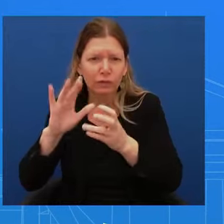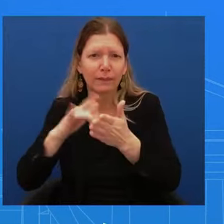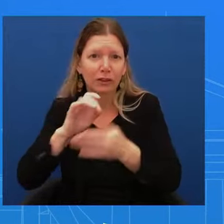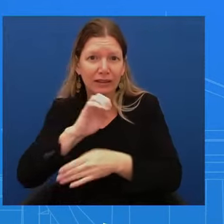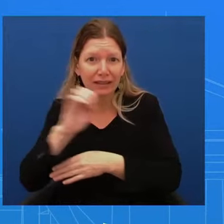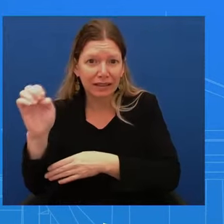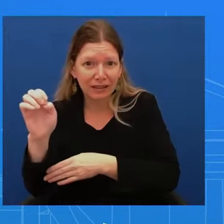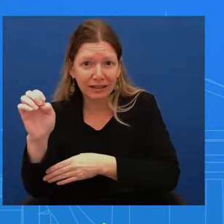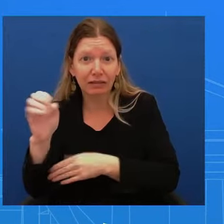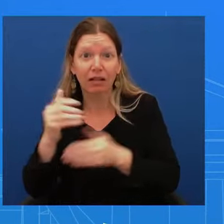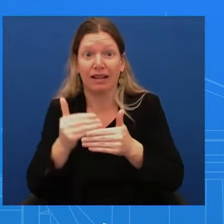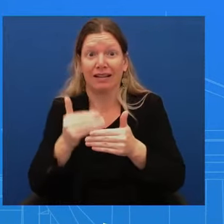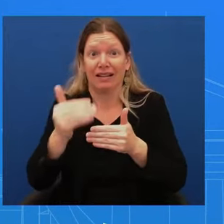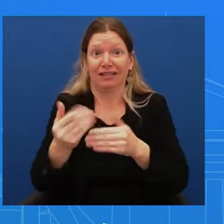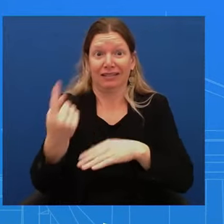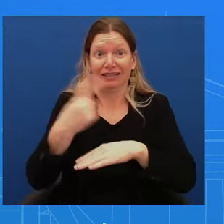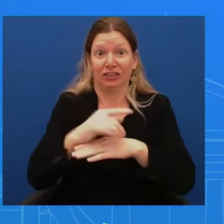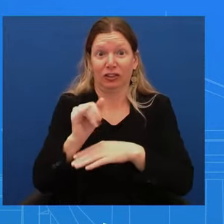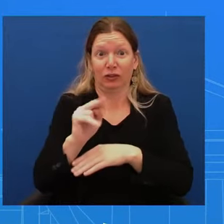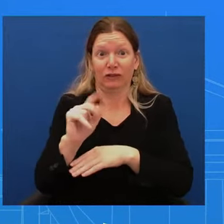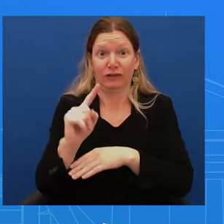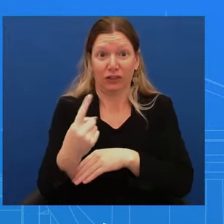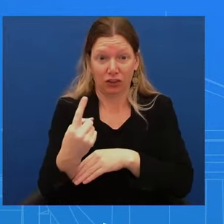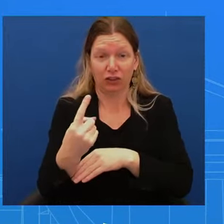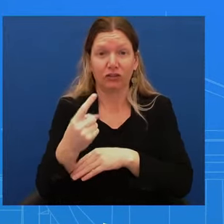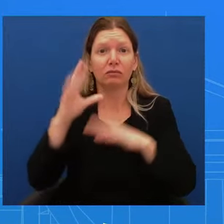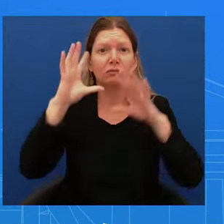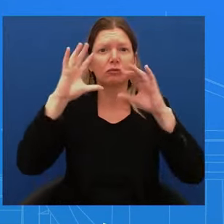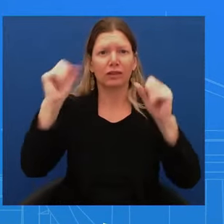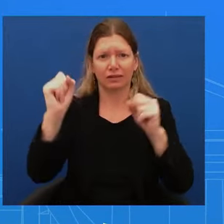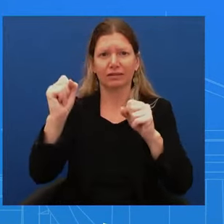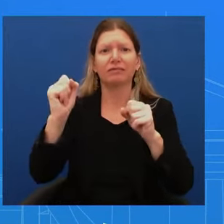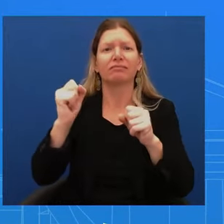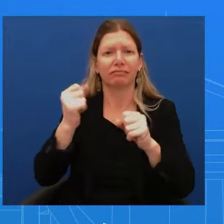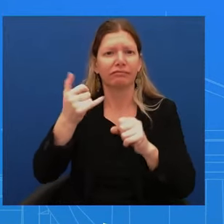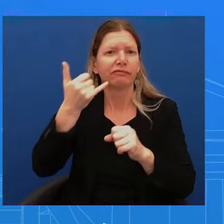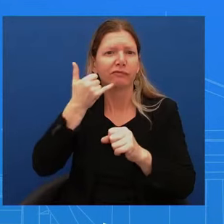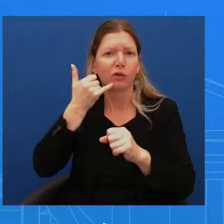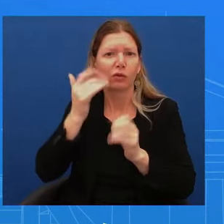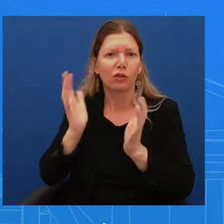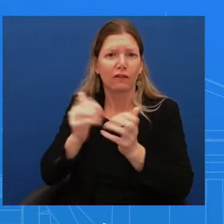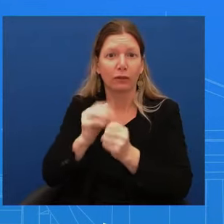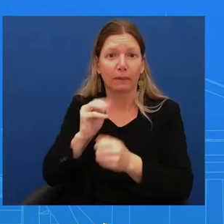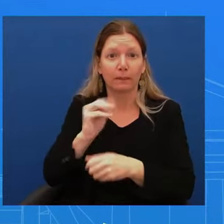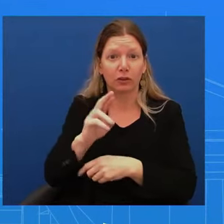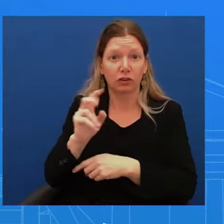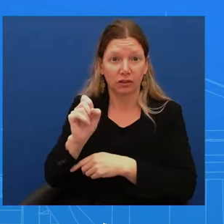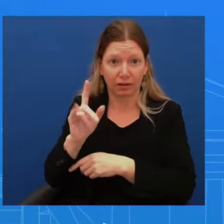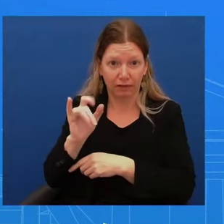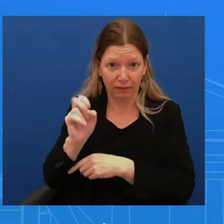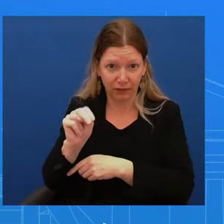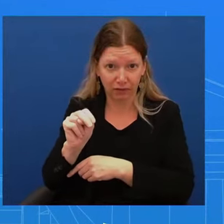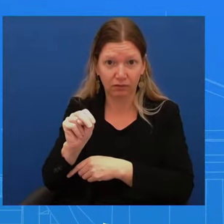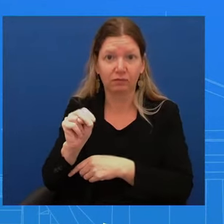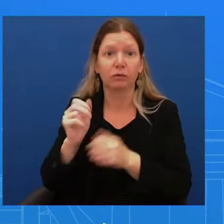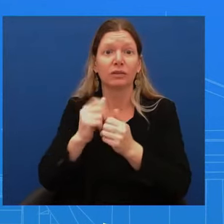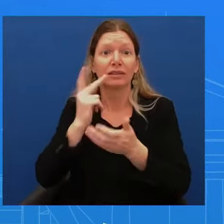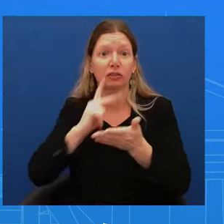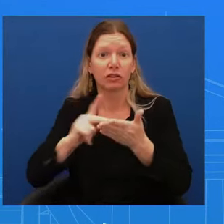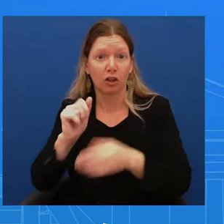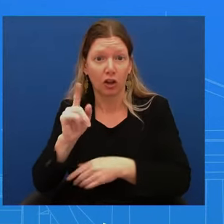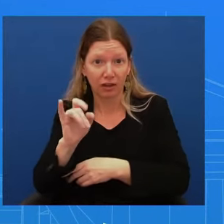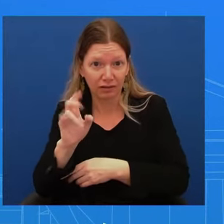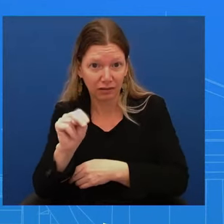Sullivan, with Secretary Austin, with the Joint Chiefs Chairman, General Brown, Secretary Blinken, the DNI, the CIA